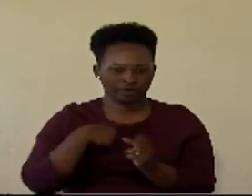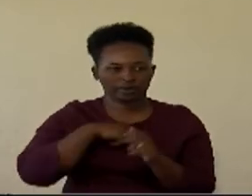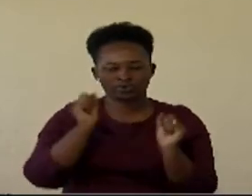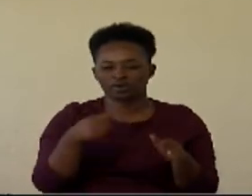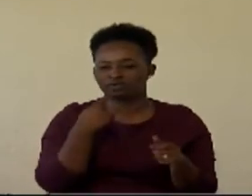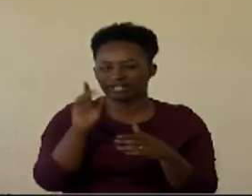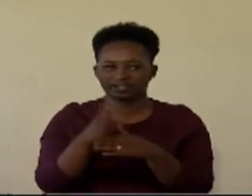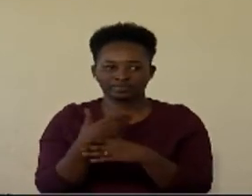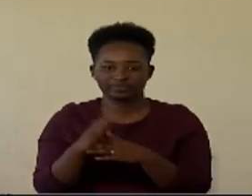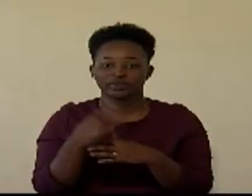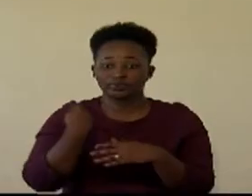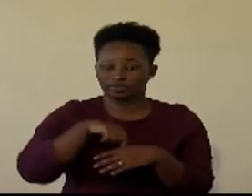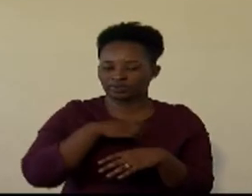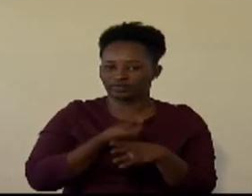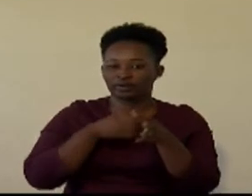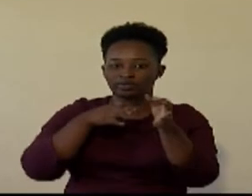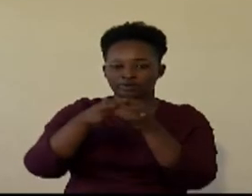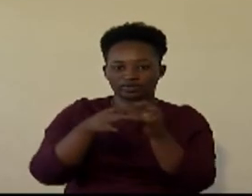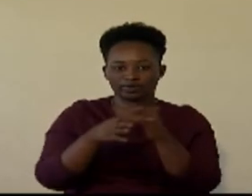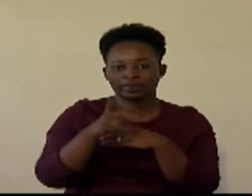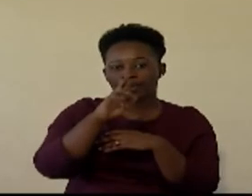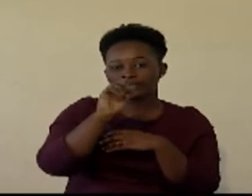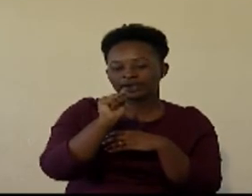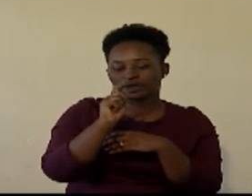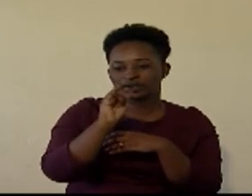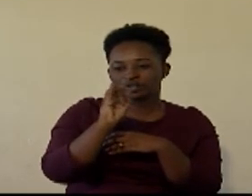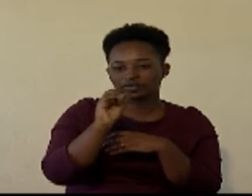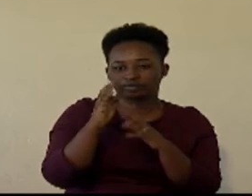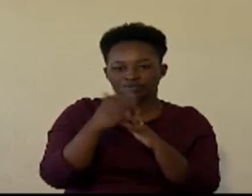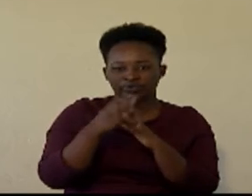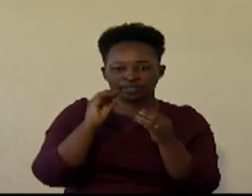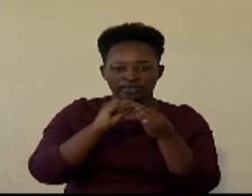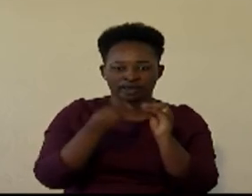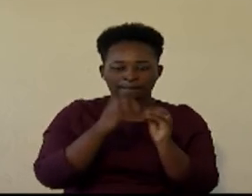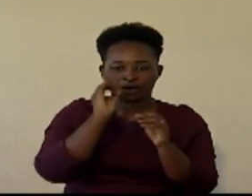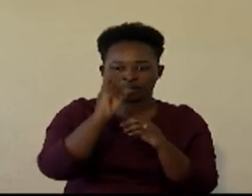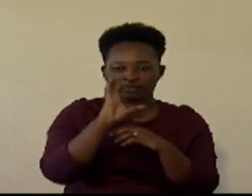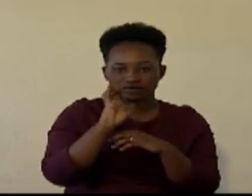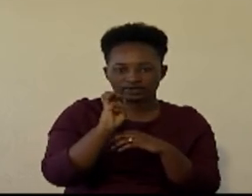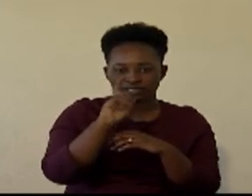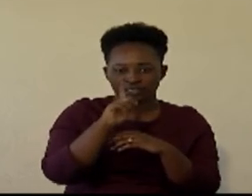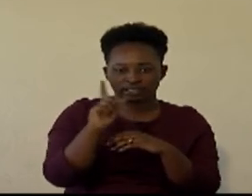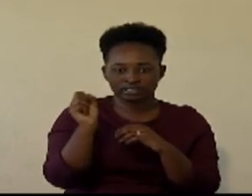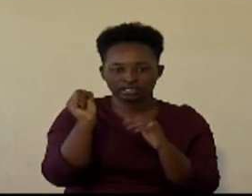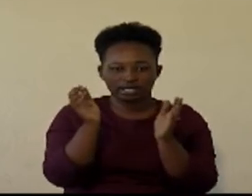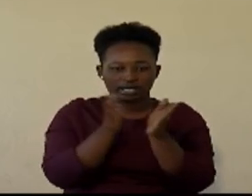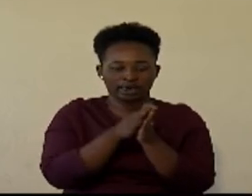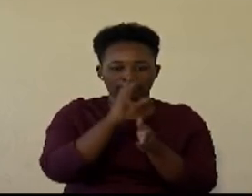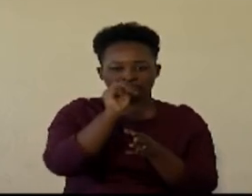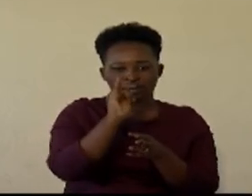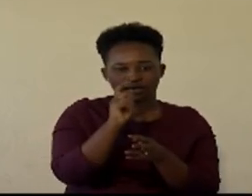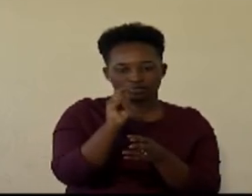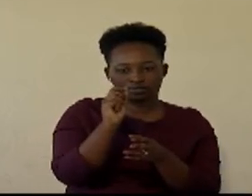So here we have the description, the ratio between the number of cells in mitosis, in a tissue, so it can be plant or animal,